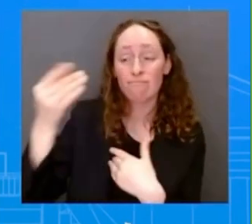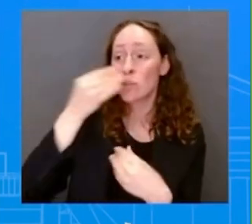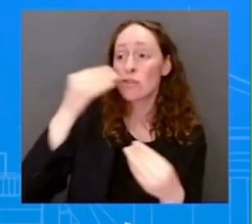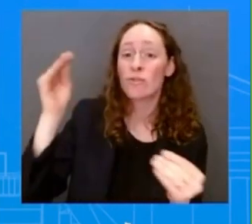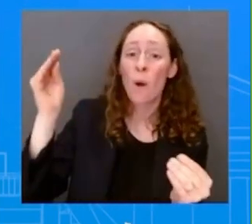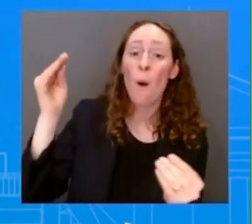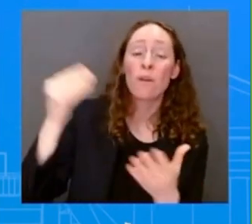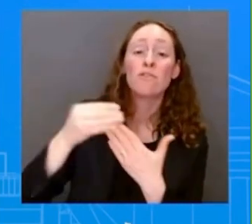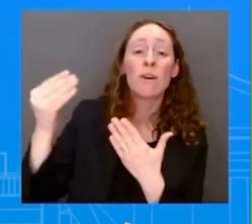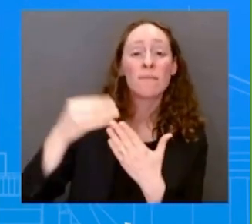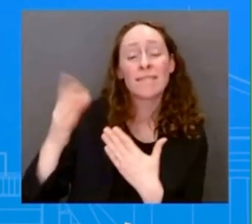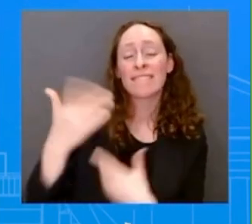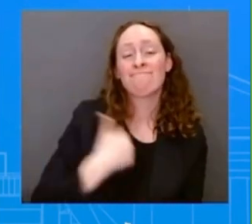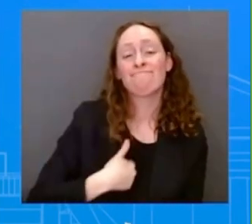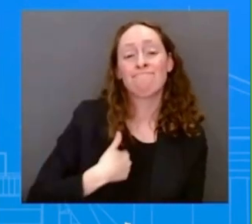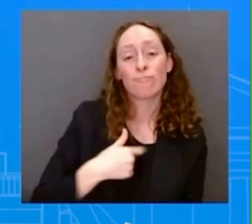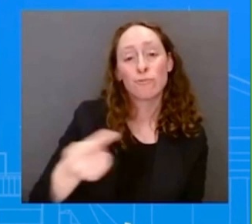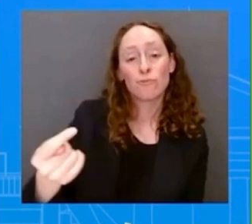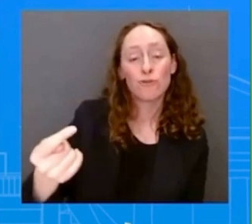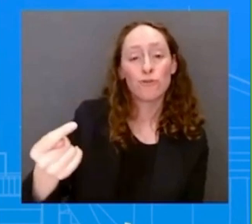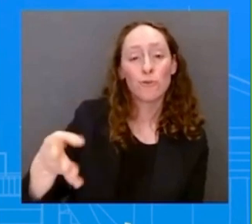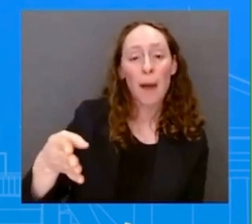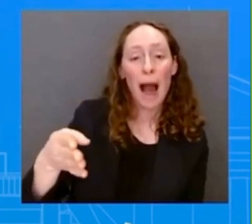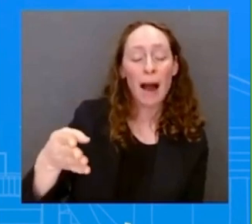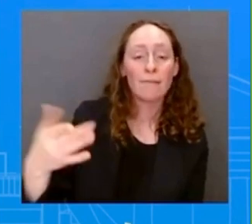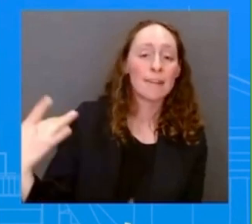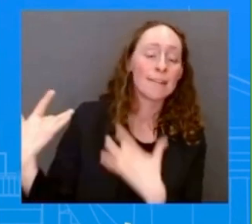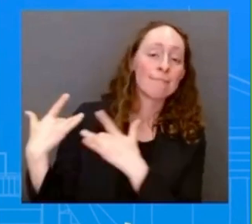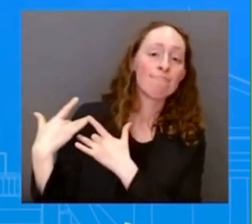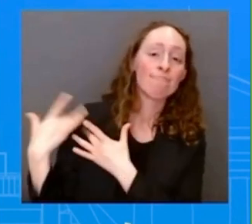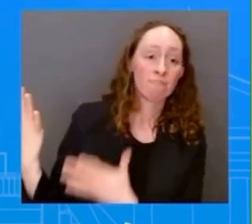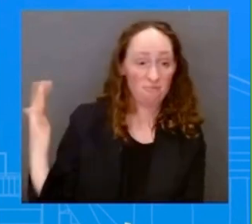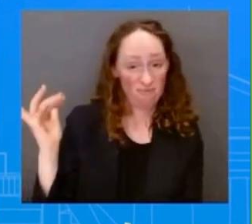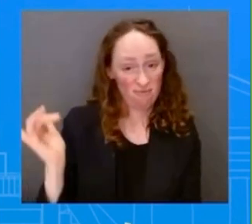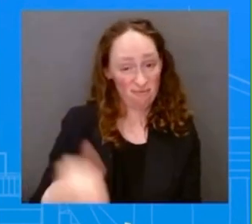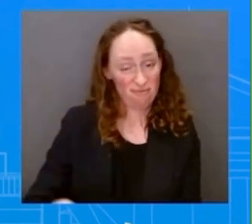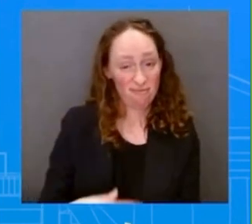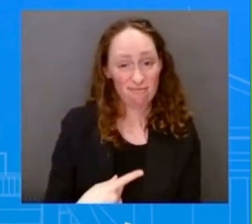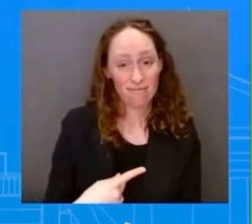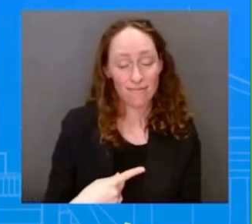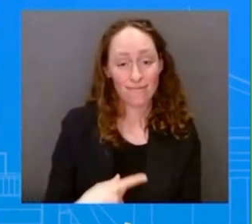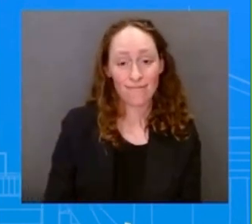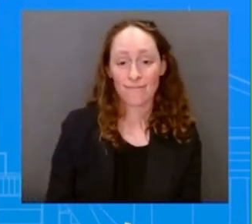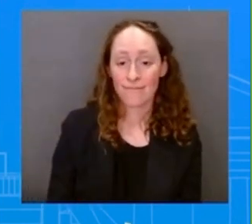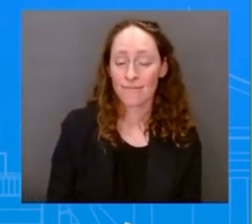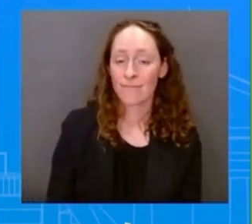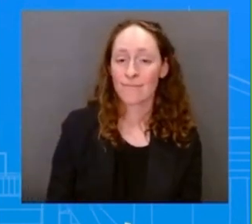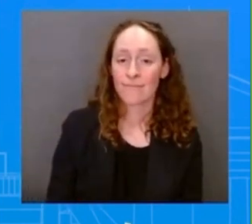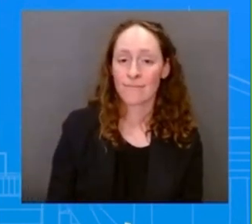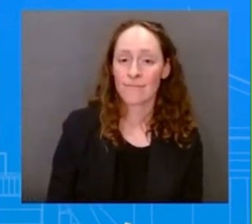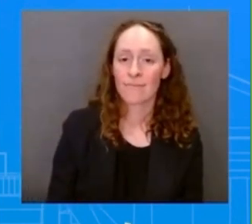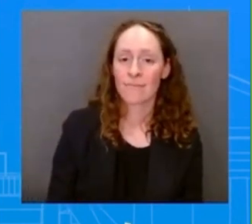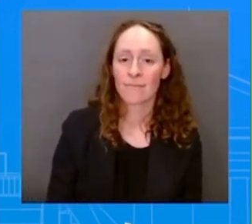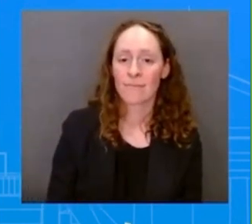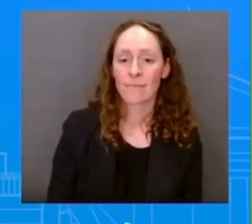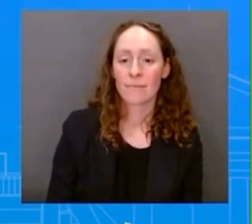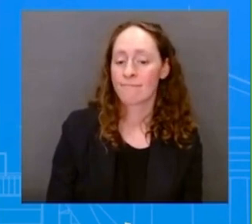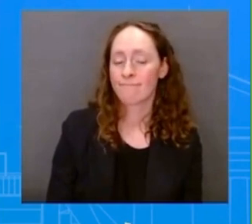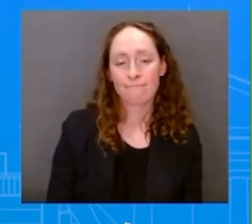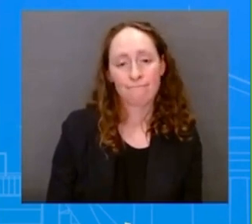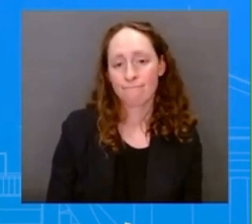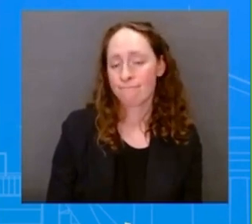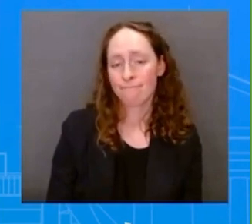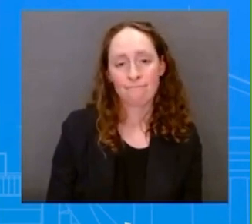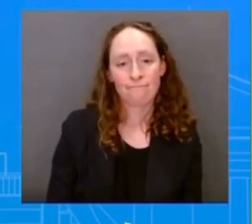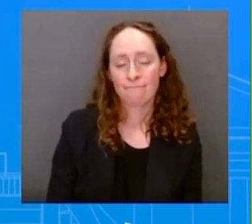show some courage. And if they had courage, they would be introducing legislation on assault ban, on banning assault weapons today.